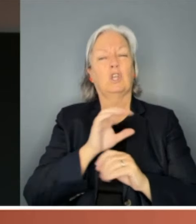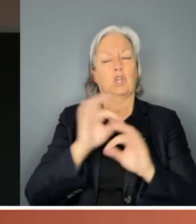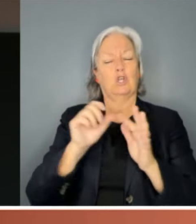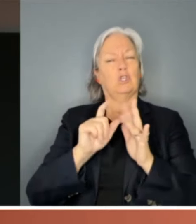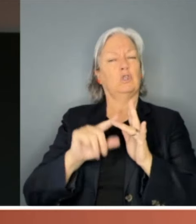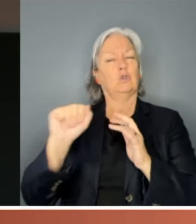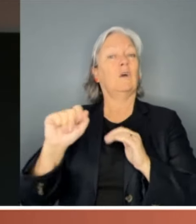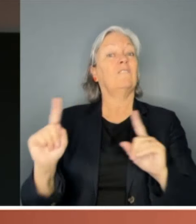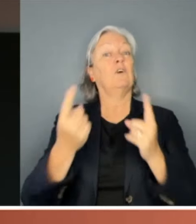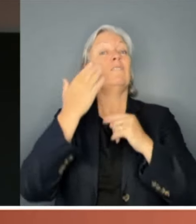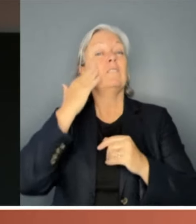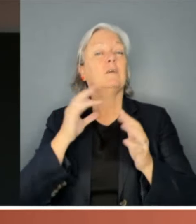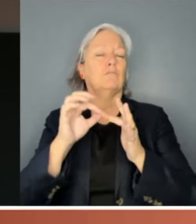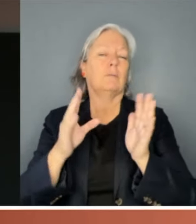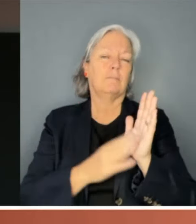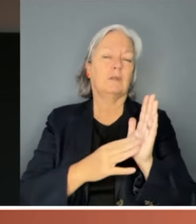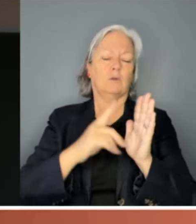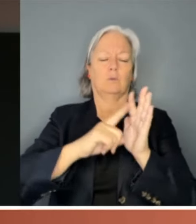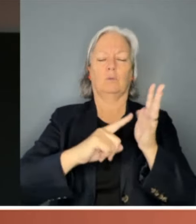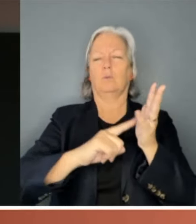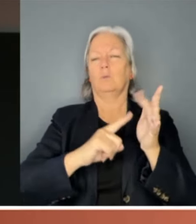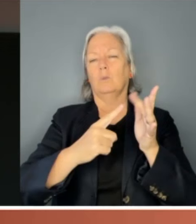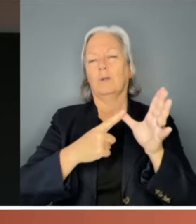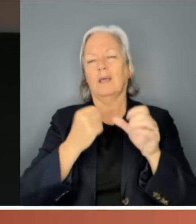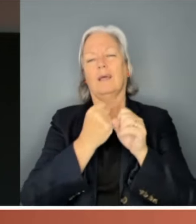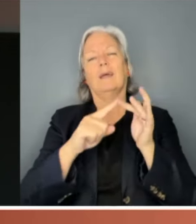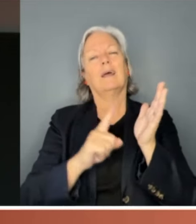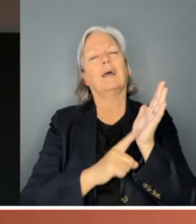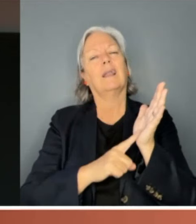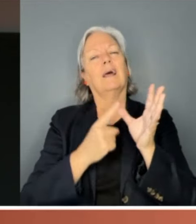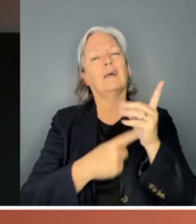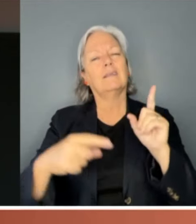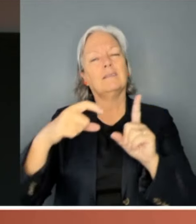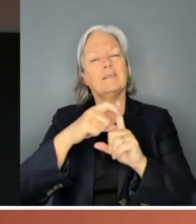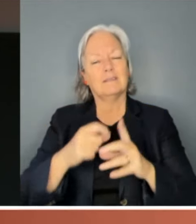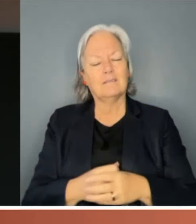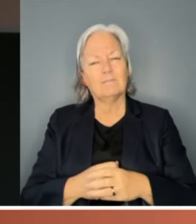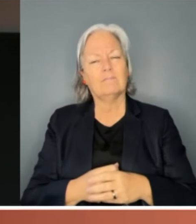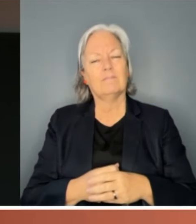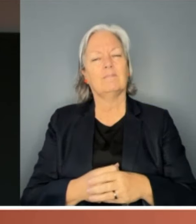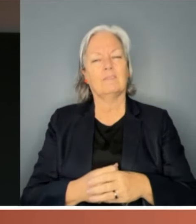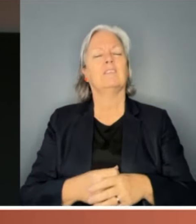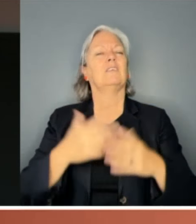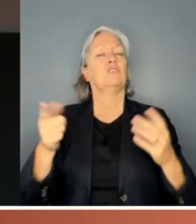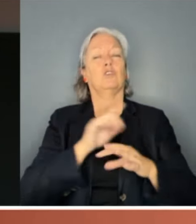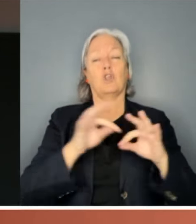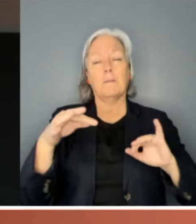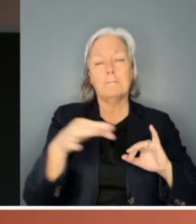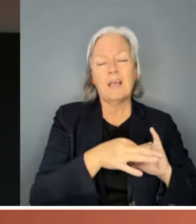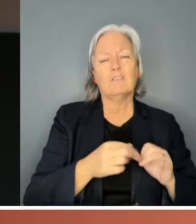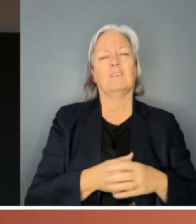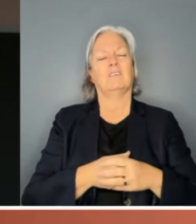female Prime Minister, Julia Gillard. She confounded all the norms. Unmarried, childless,